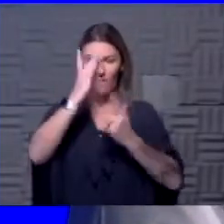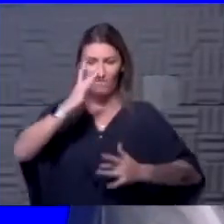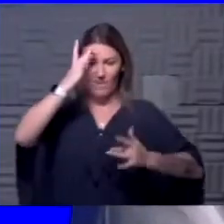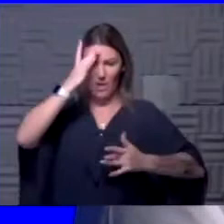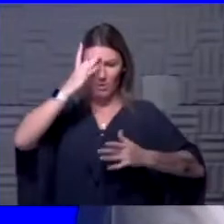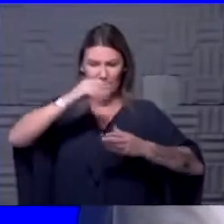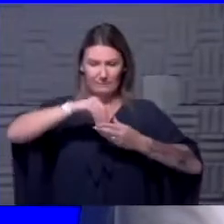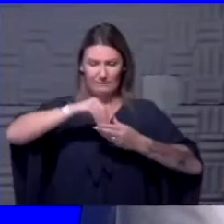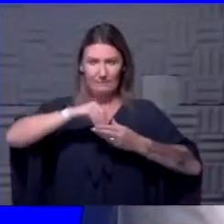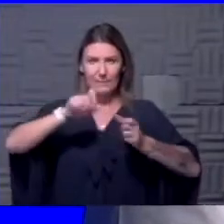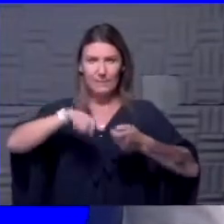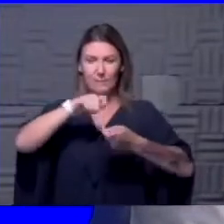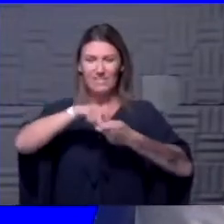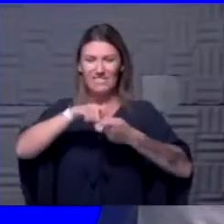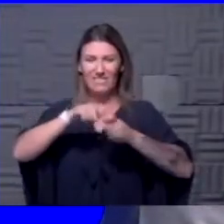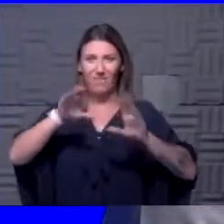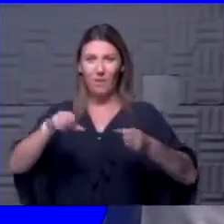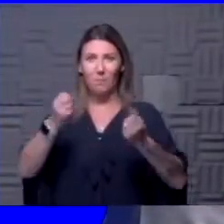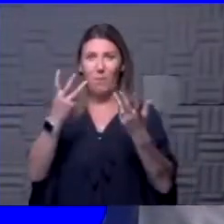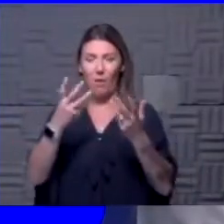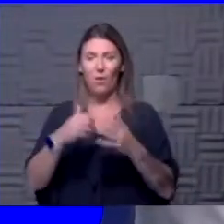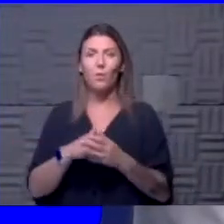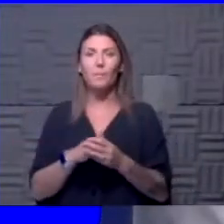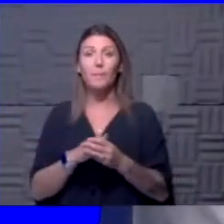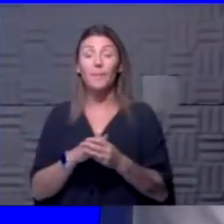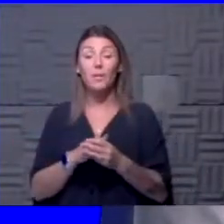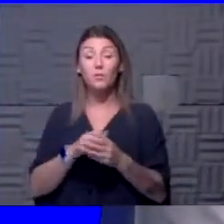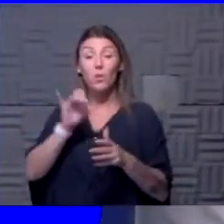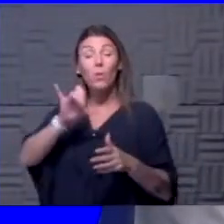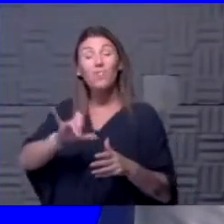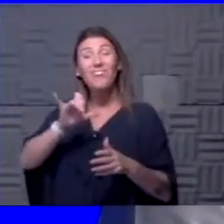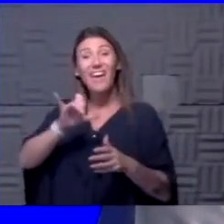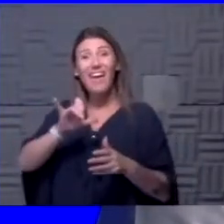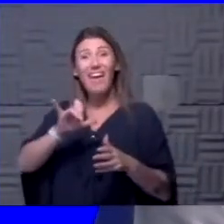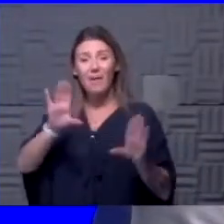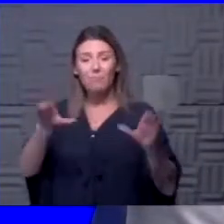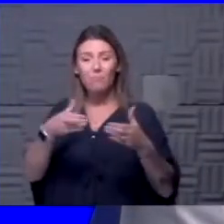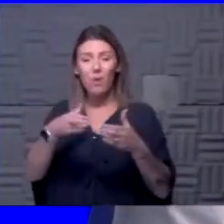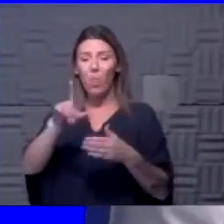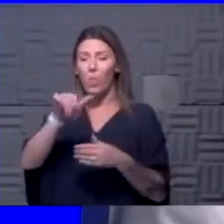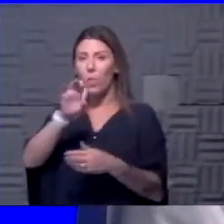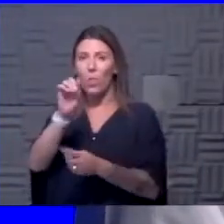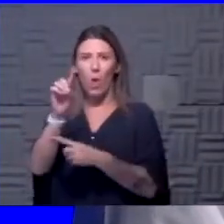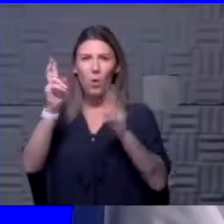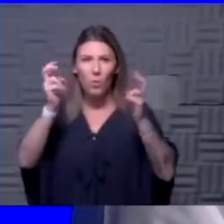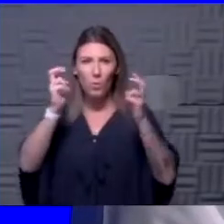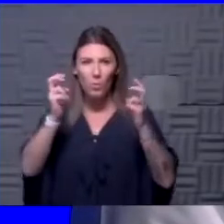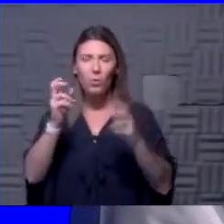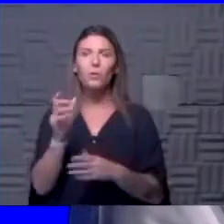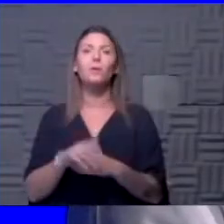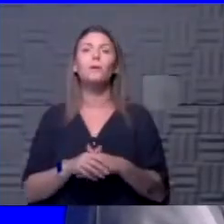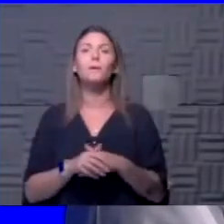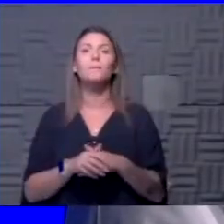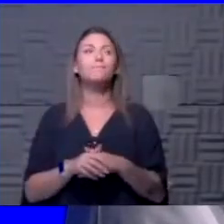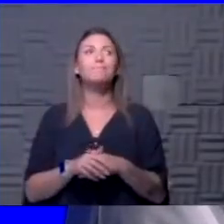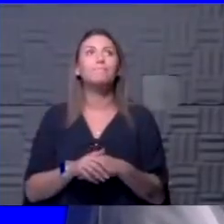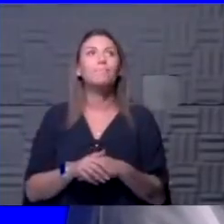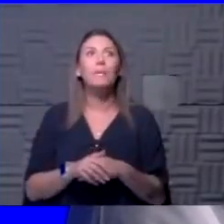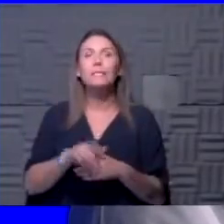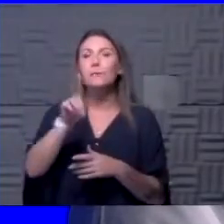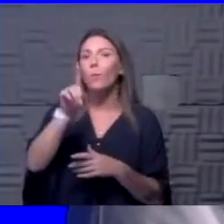volume. And for the most part, the viral loads that we're talking about are, for instance, a million